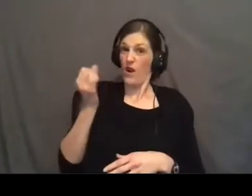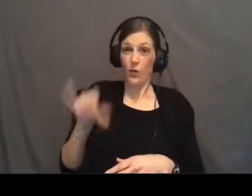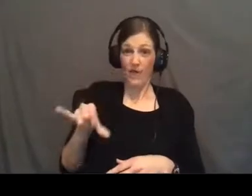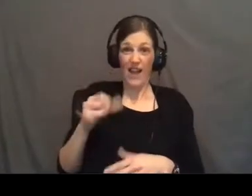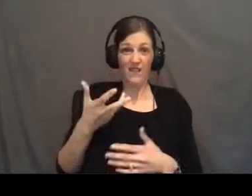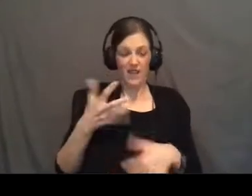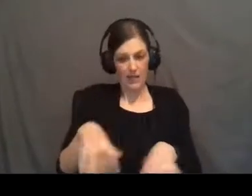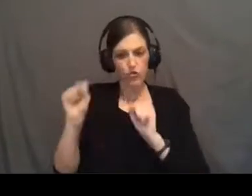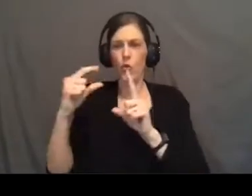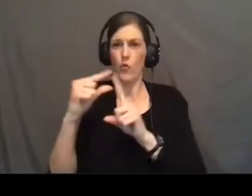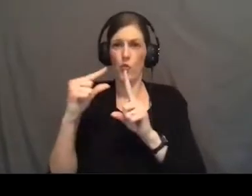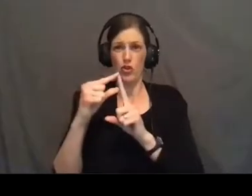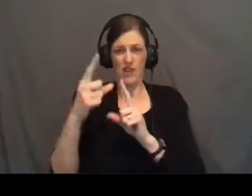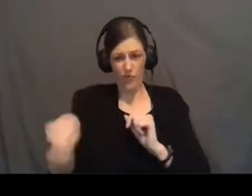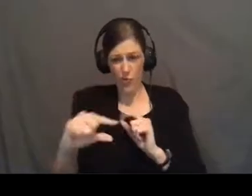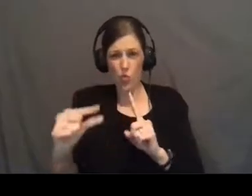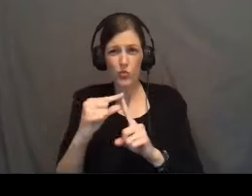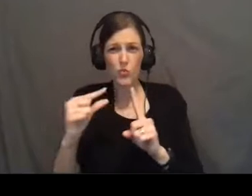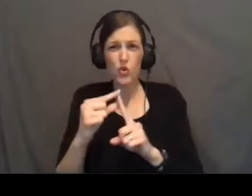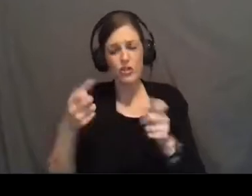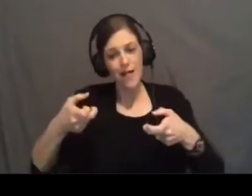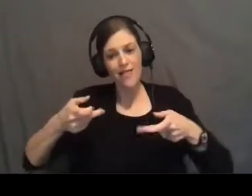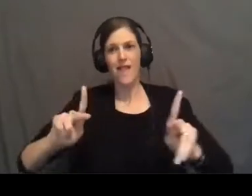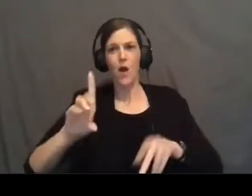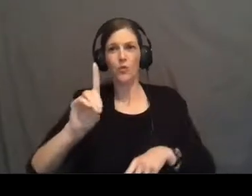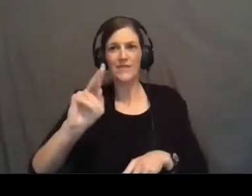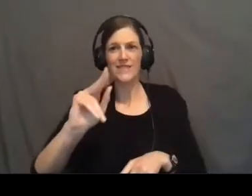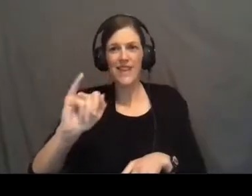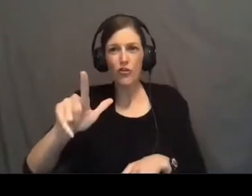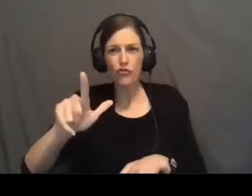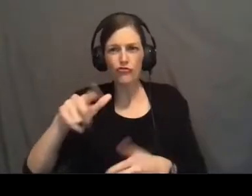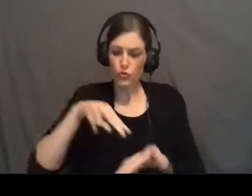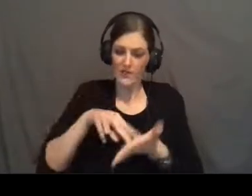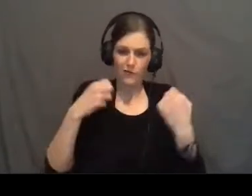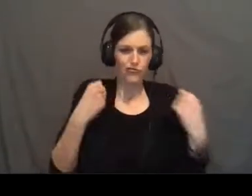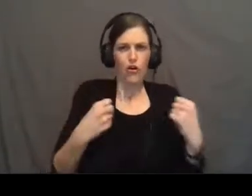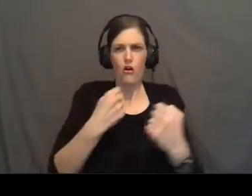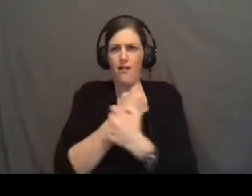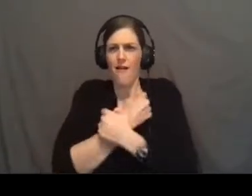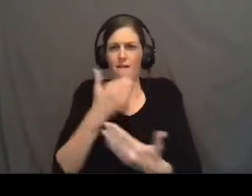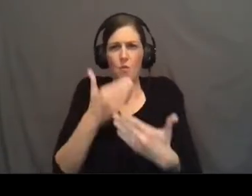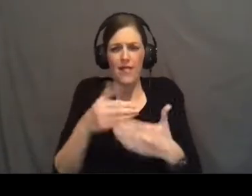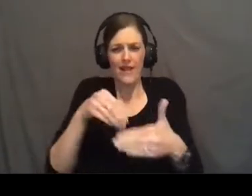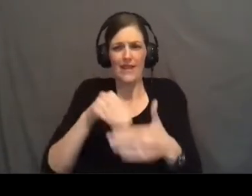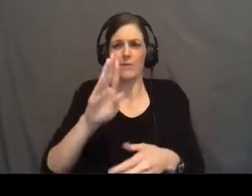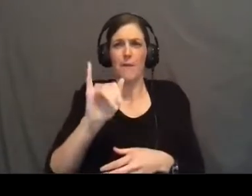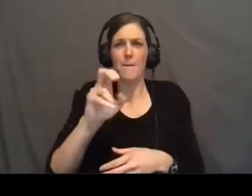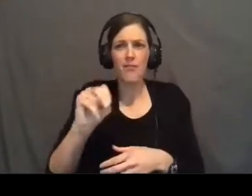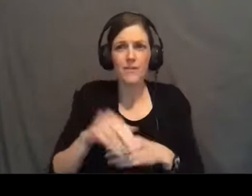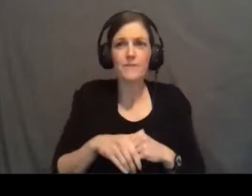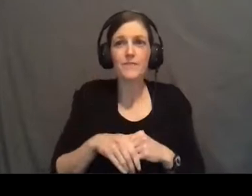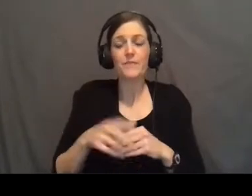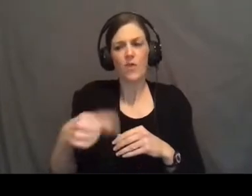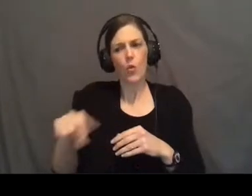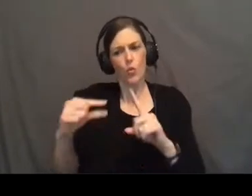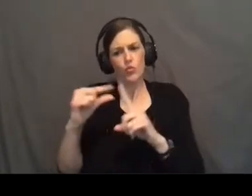took those words, and it was those very words that allowed him to stand strong and love well and balanced. It was those words that gave